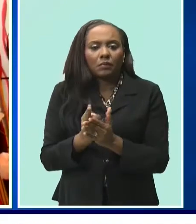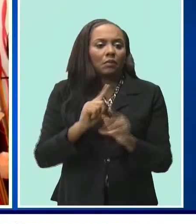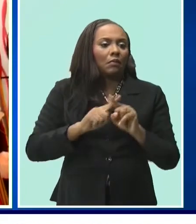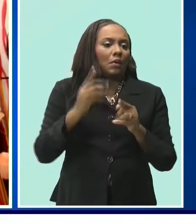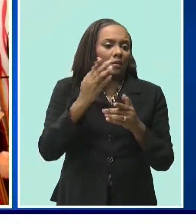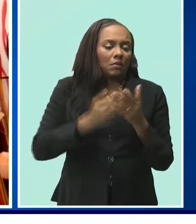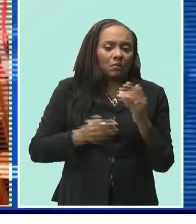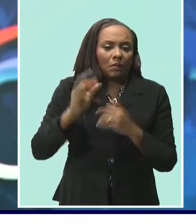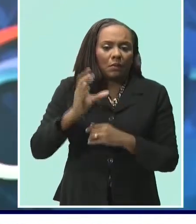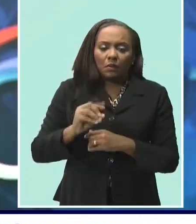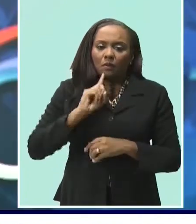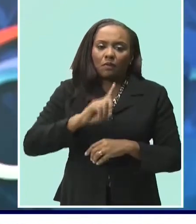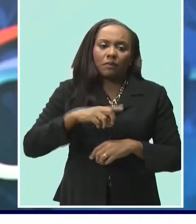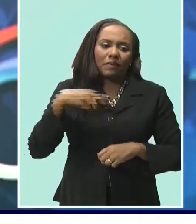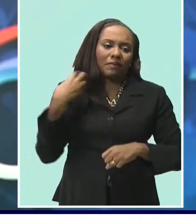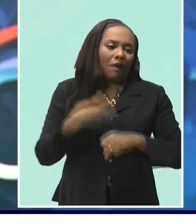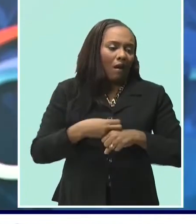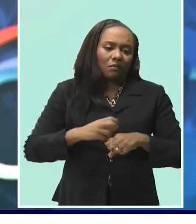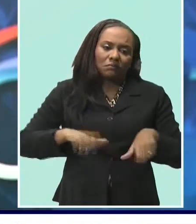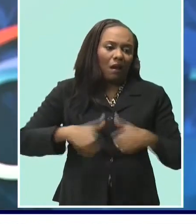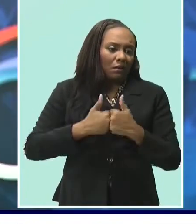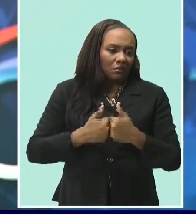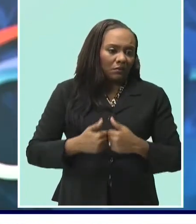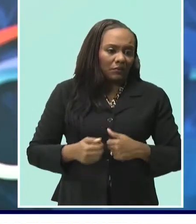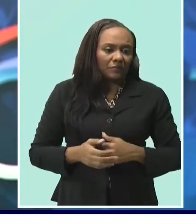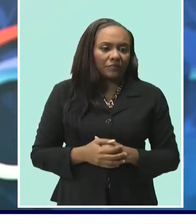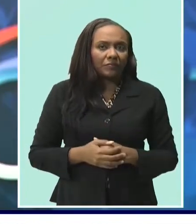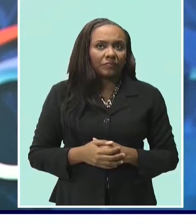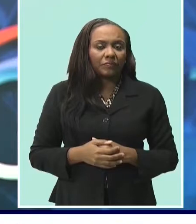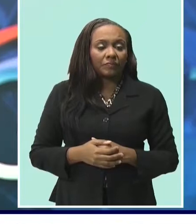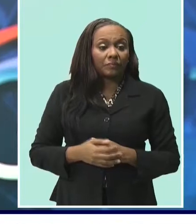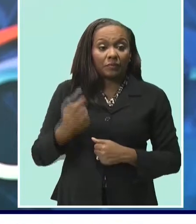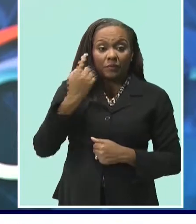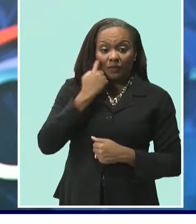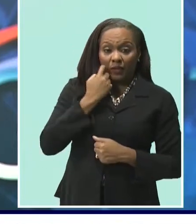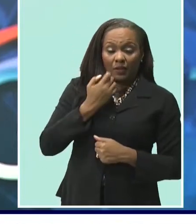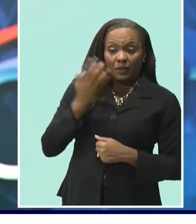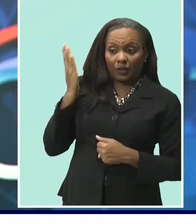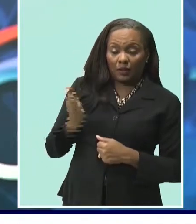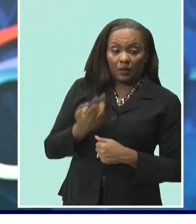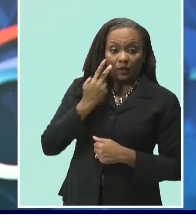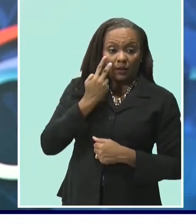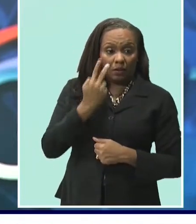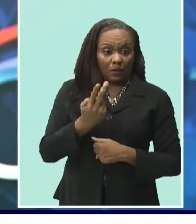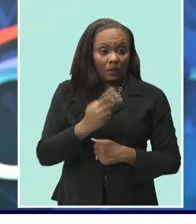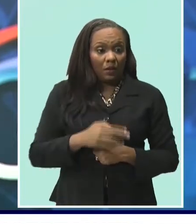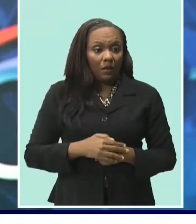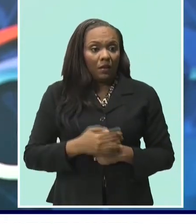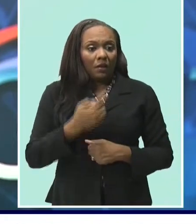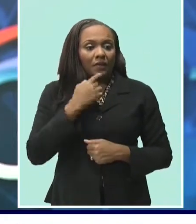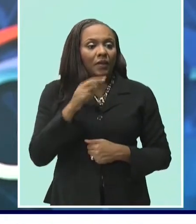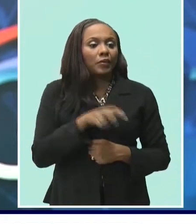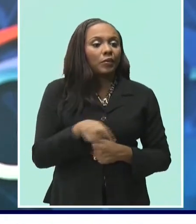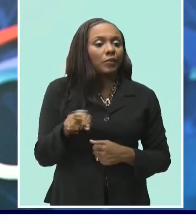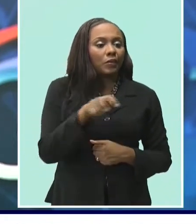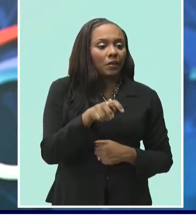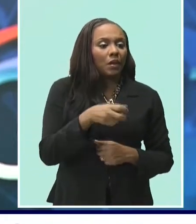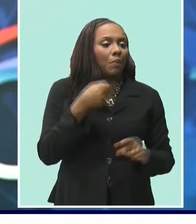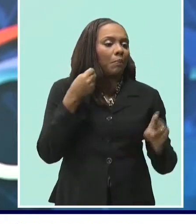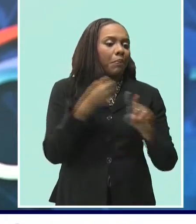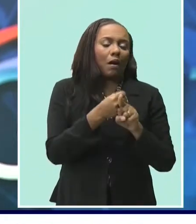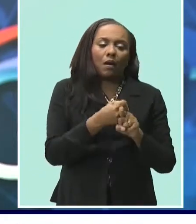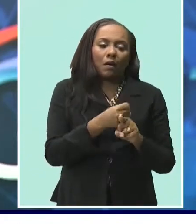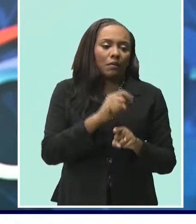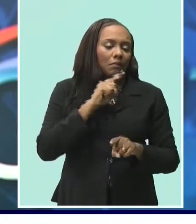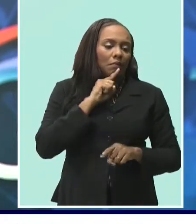easily. Senator Moore, a guest on CBC-TV 8's Morning Barbados, acknowledged the fallout in the tourism sector and its